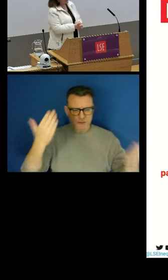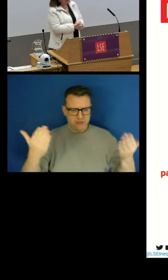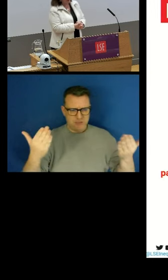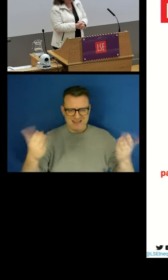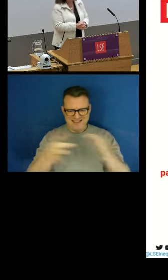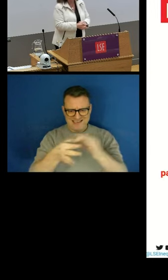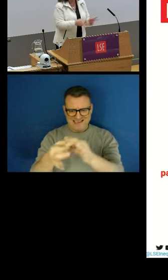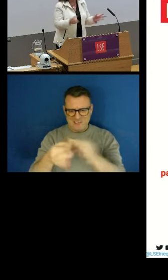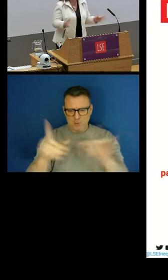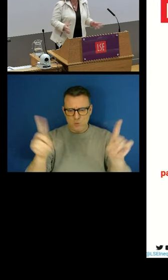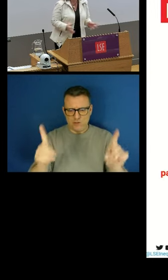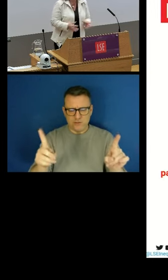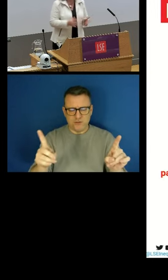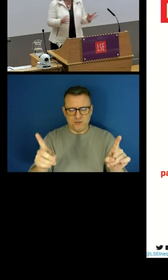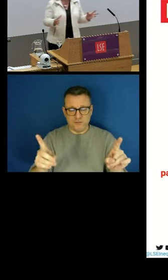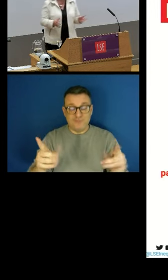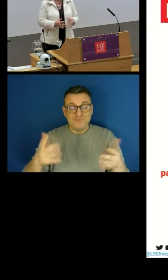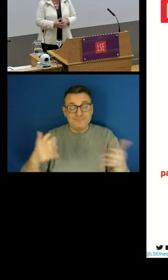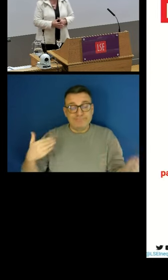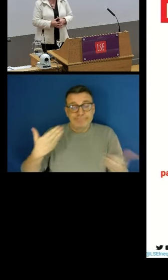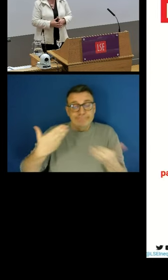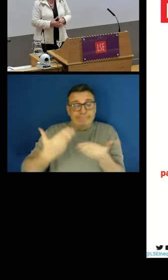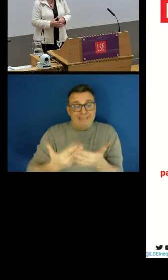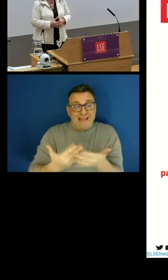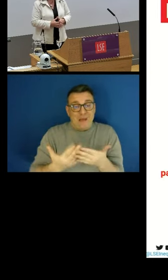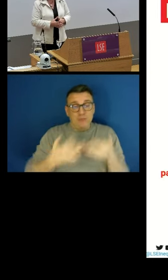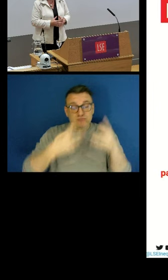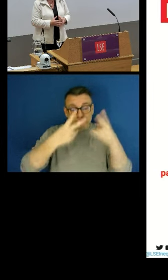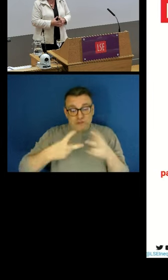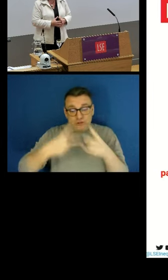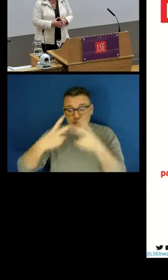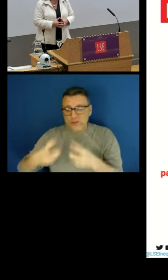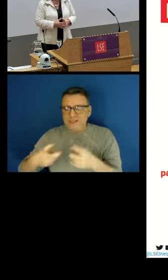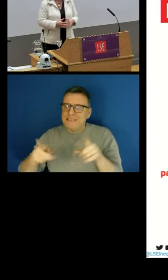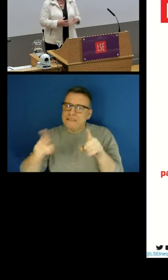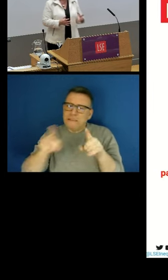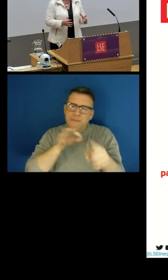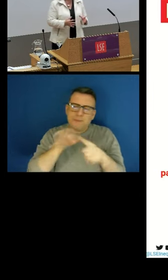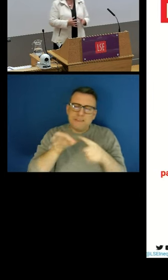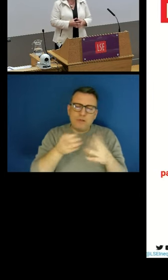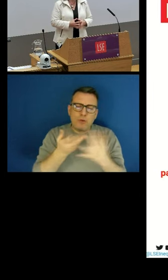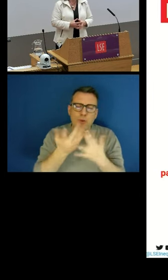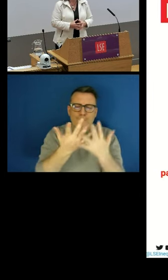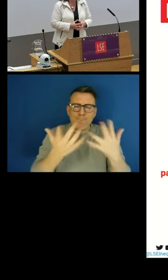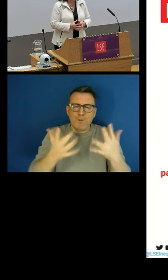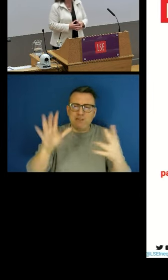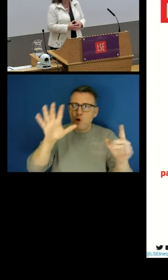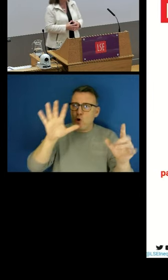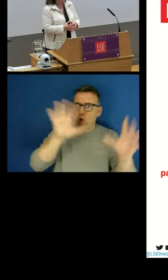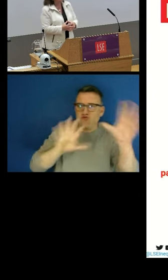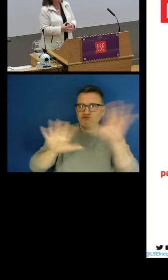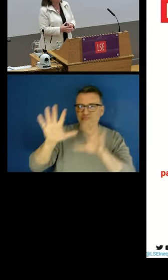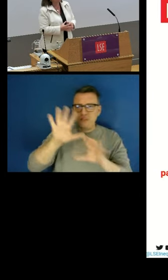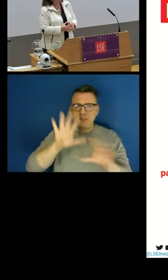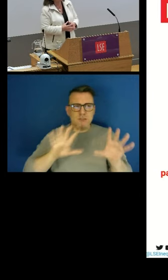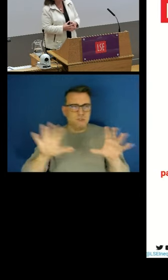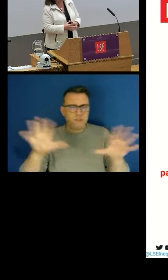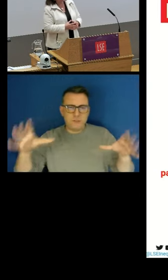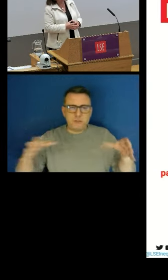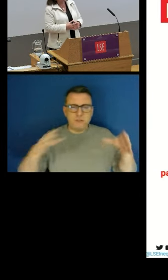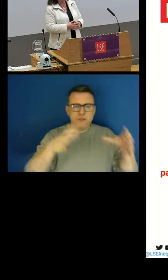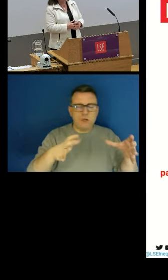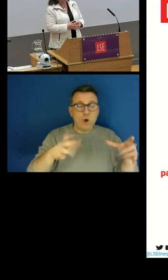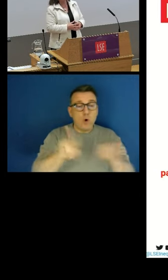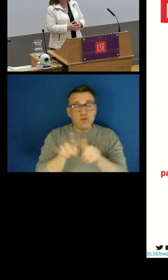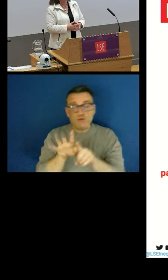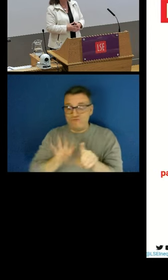So far, in all the studies, especially the multi-country studies that we've done, also regional studies, there's not an obvious